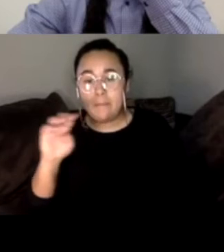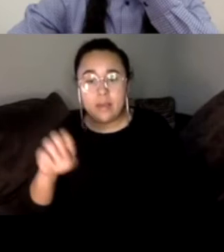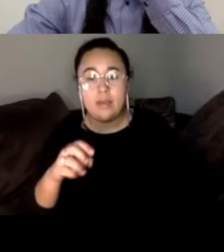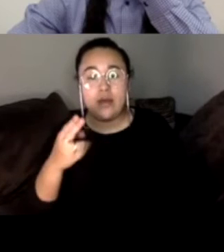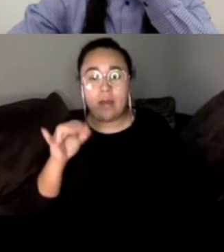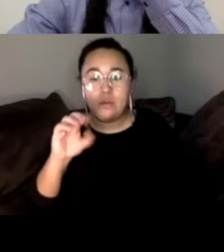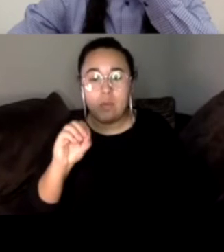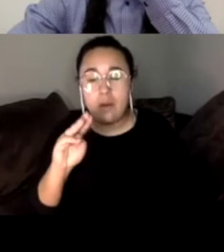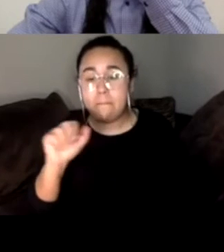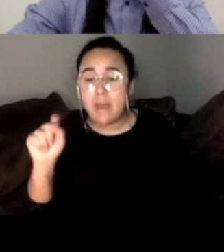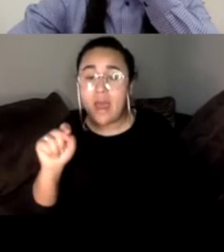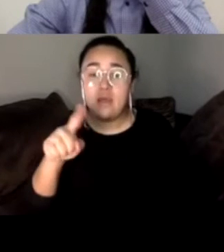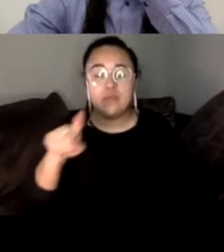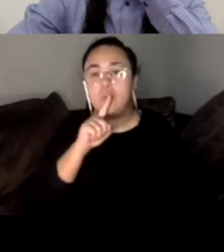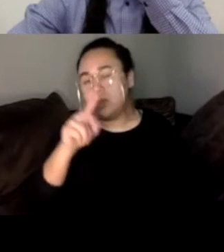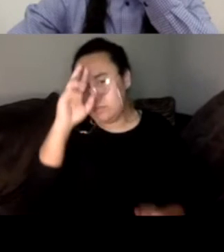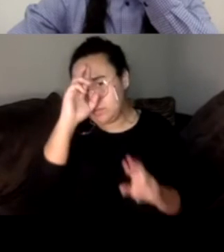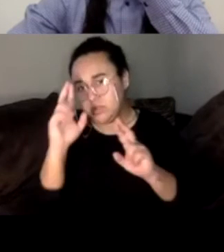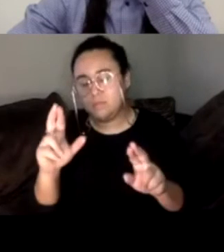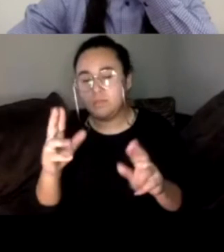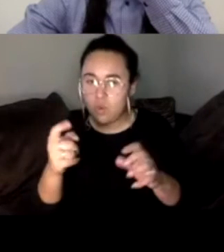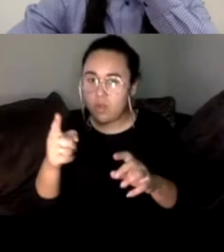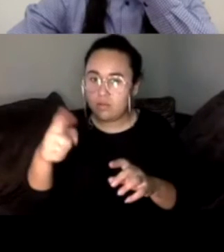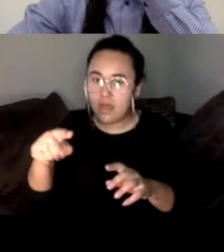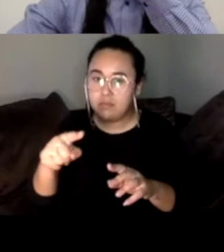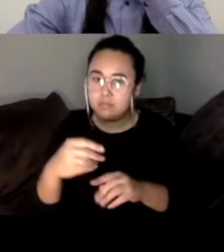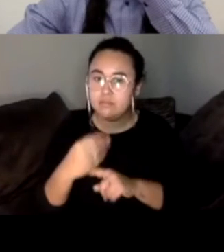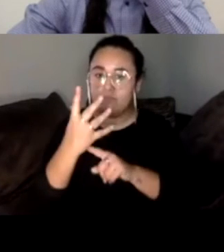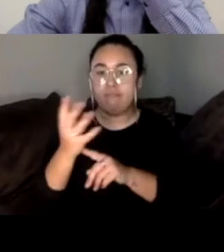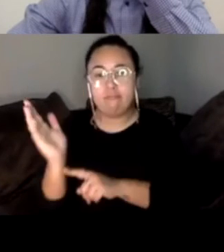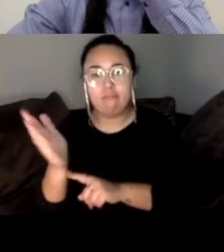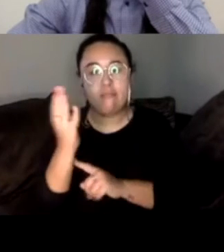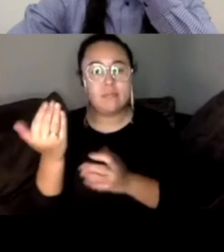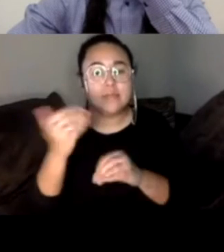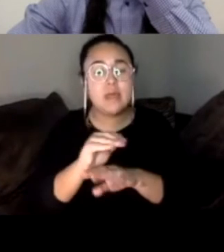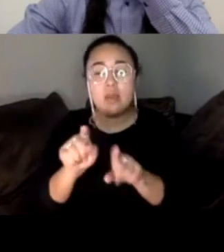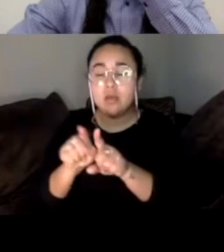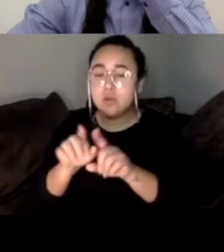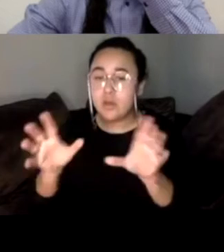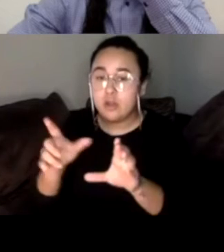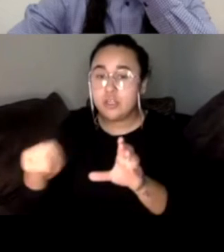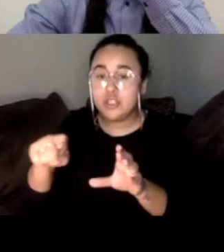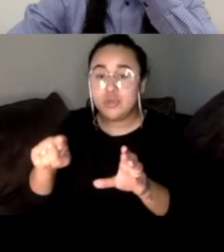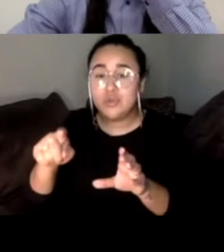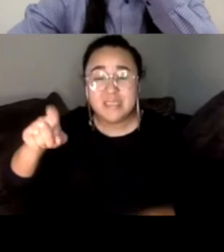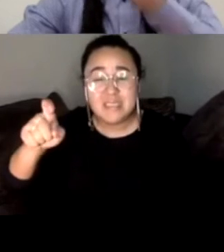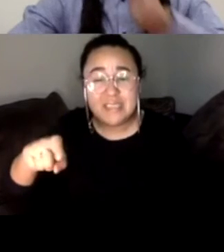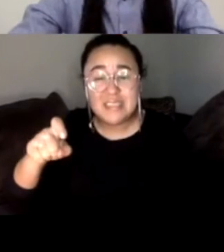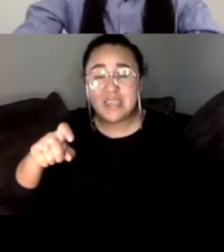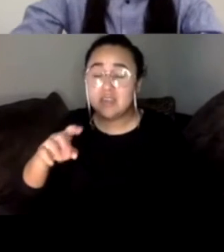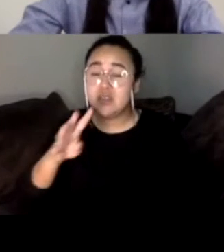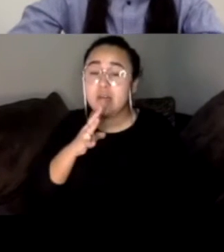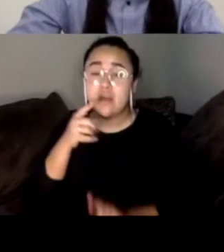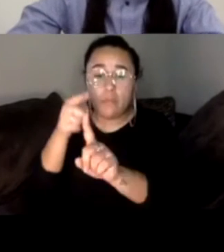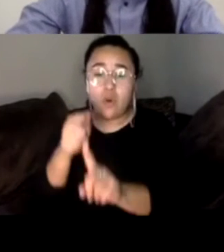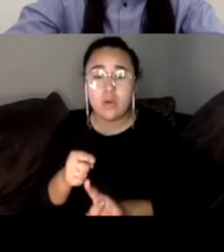why we wanted you guys to be able to have a chance to hear from them tonight. Um, but we also want to encourage folks of like, if you need, you know, talking points, these sorts of